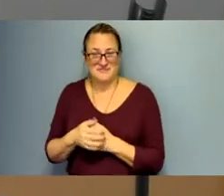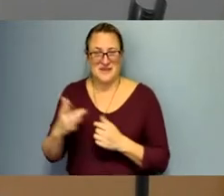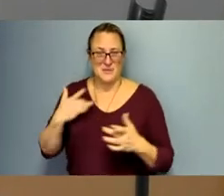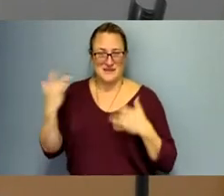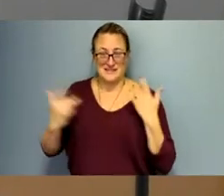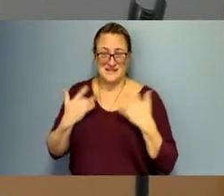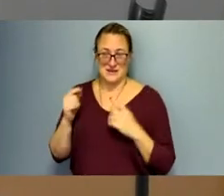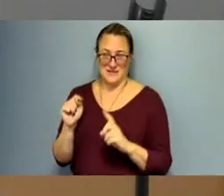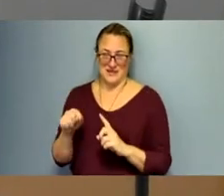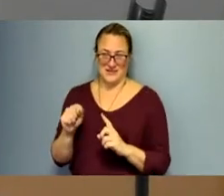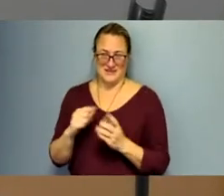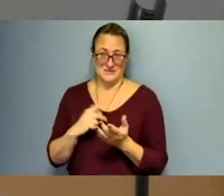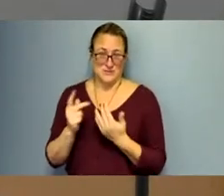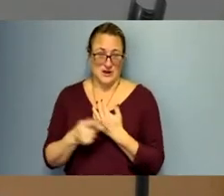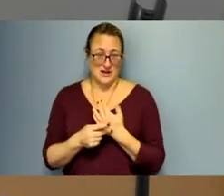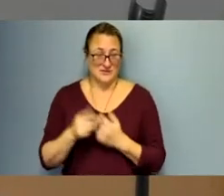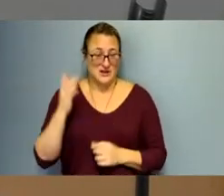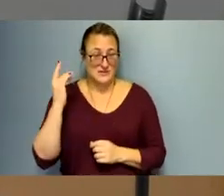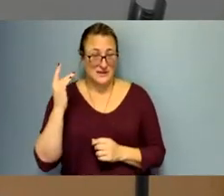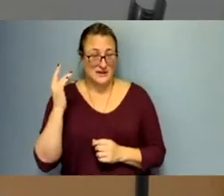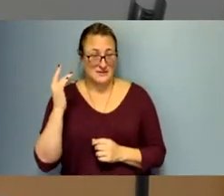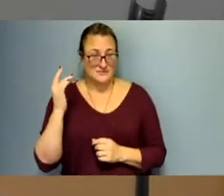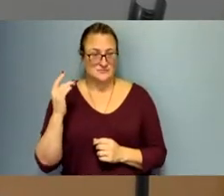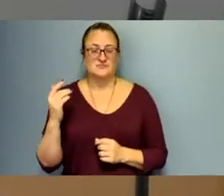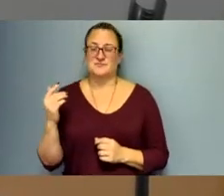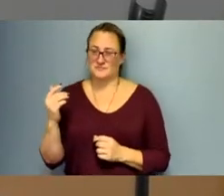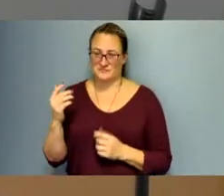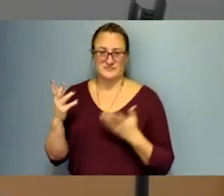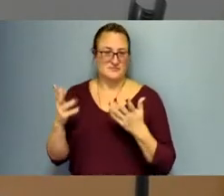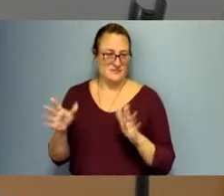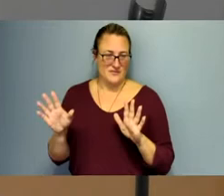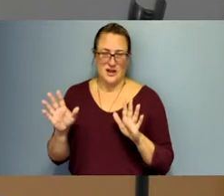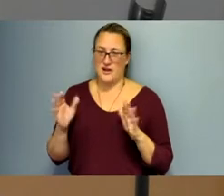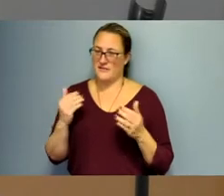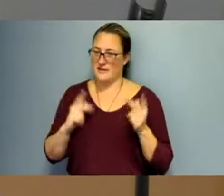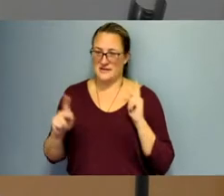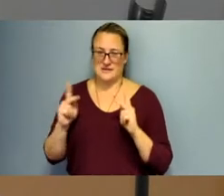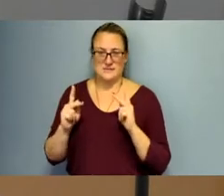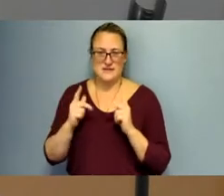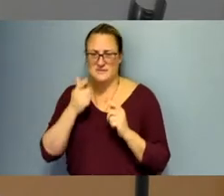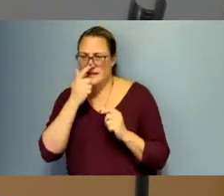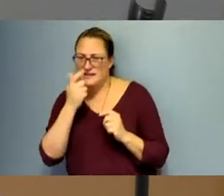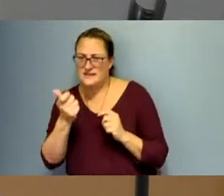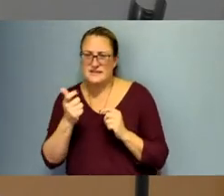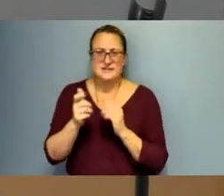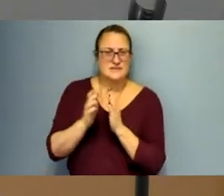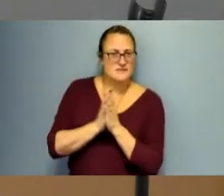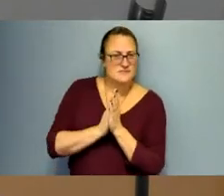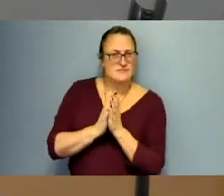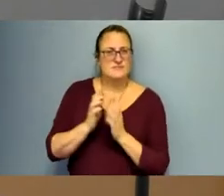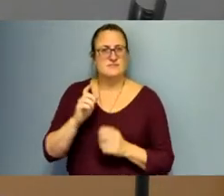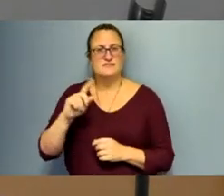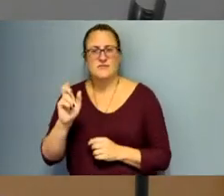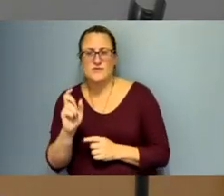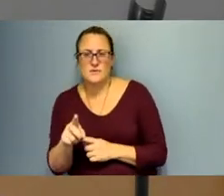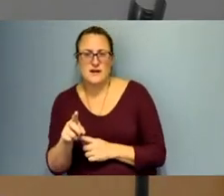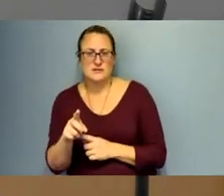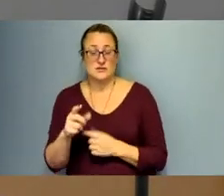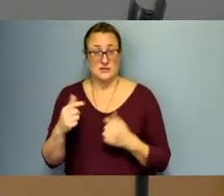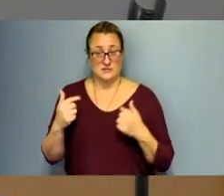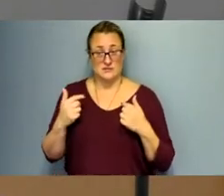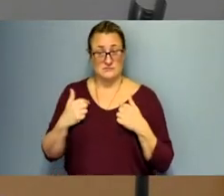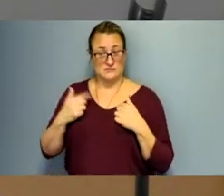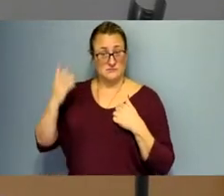particular because we've already seen interest and inquiries coming through. And I myself have been involved in some